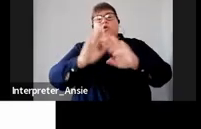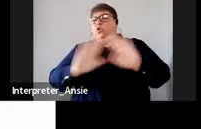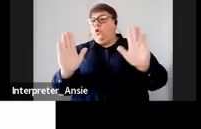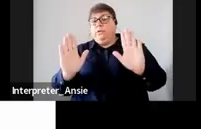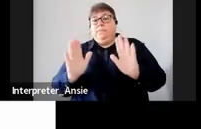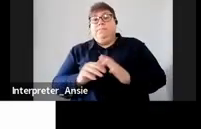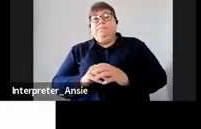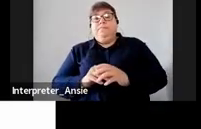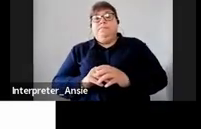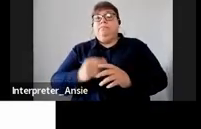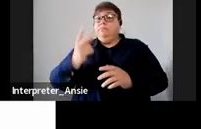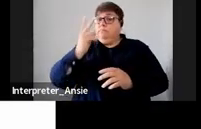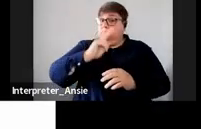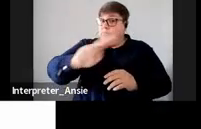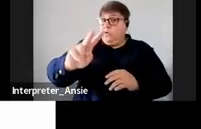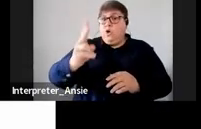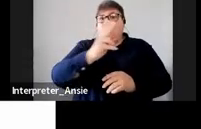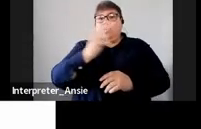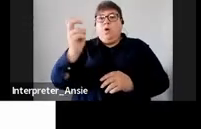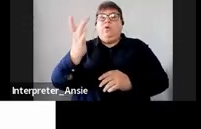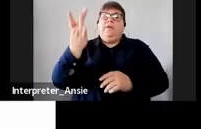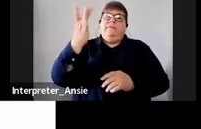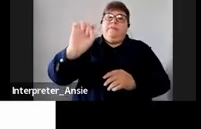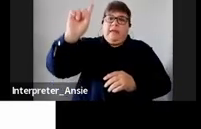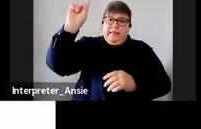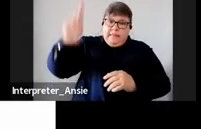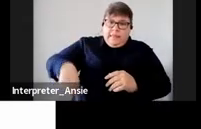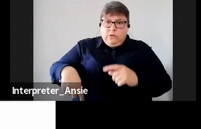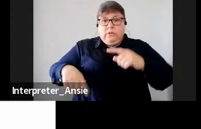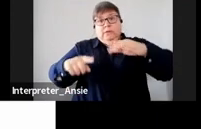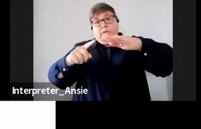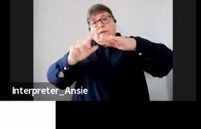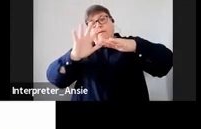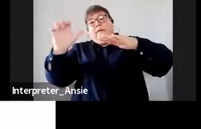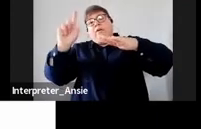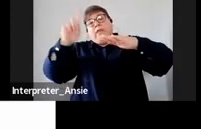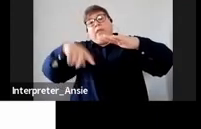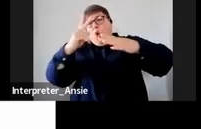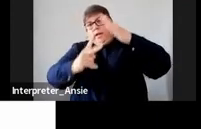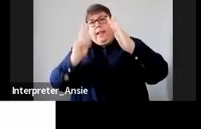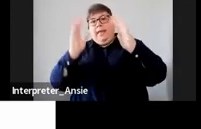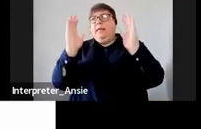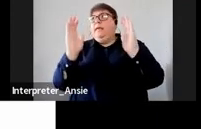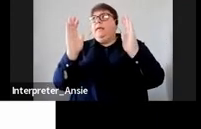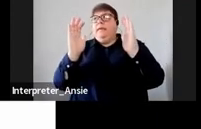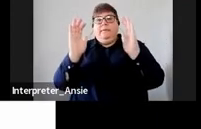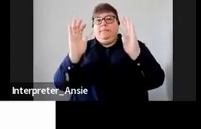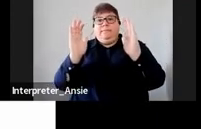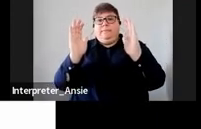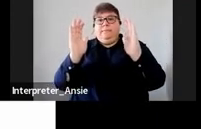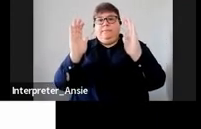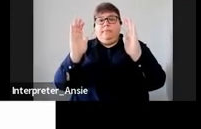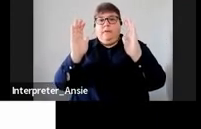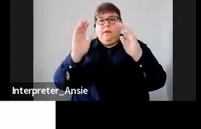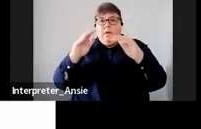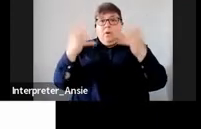shouldn't look at $250,000 or $500,000 only and then also what you